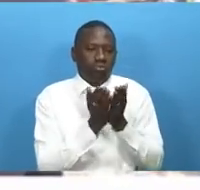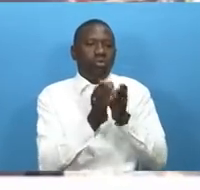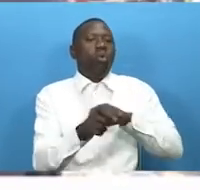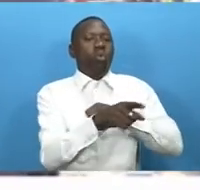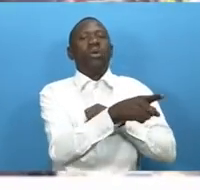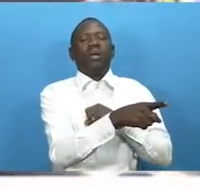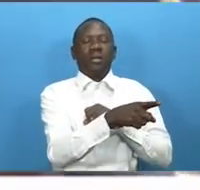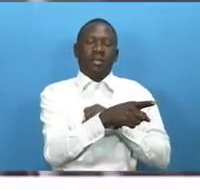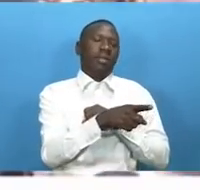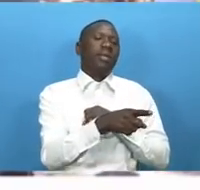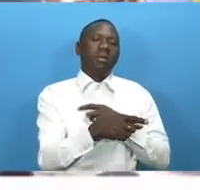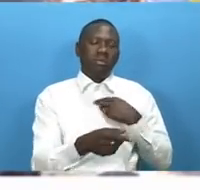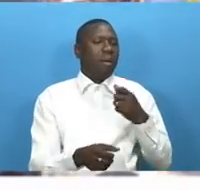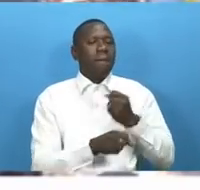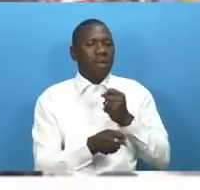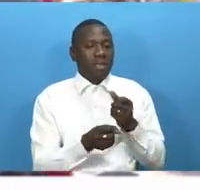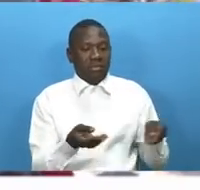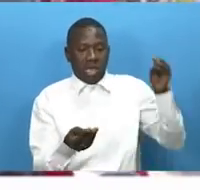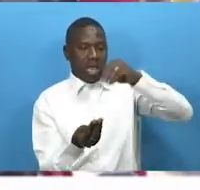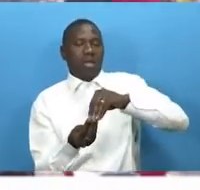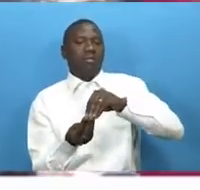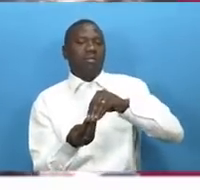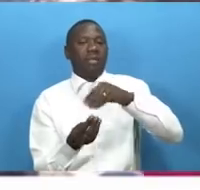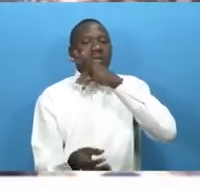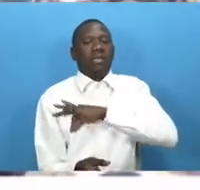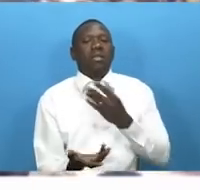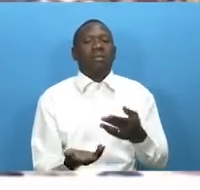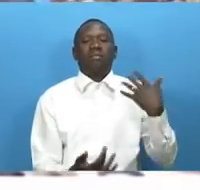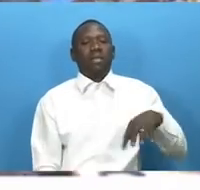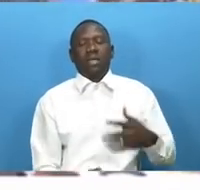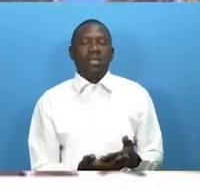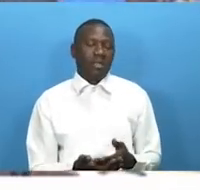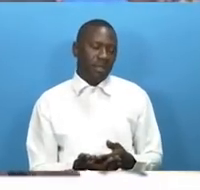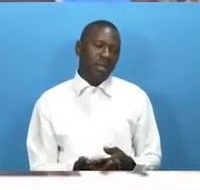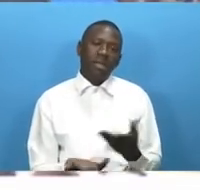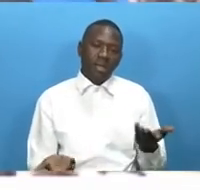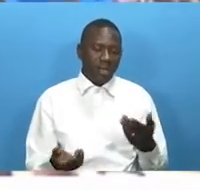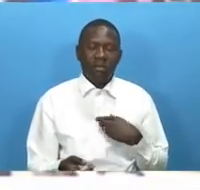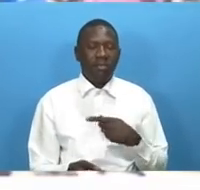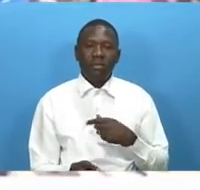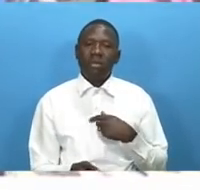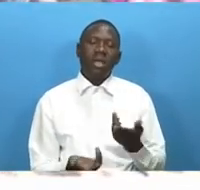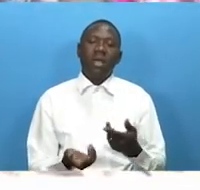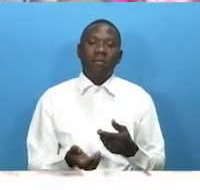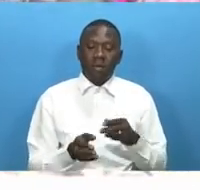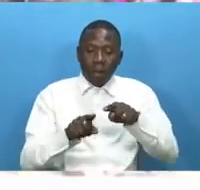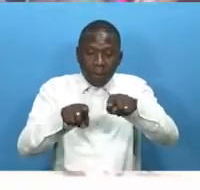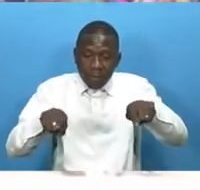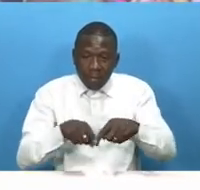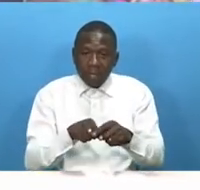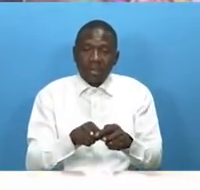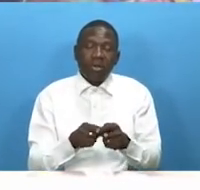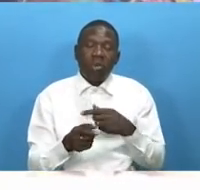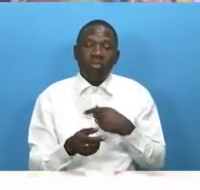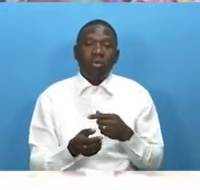basket of ponga fish